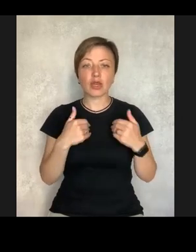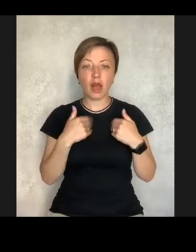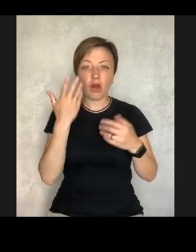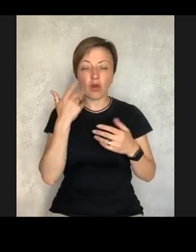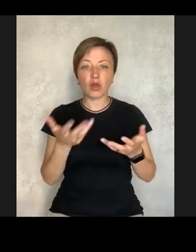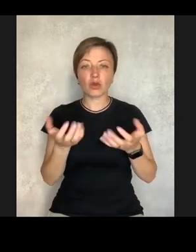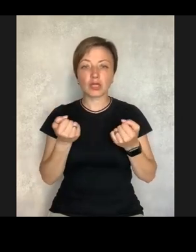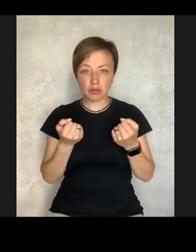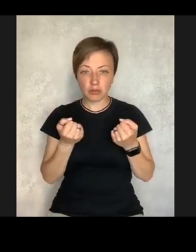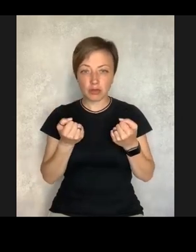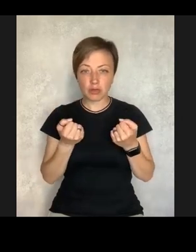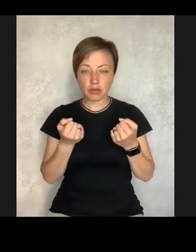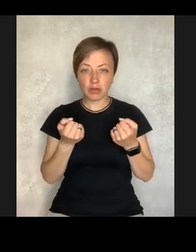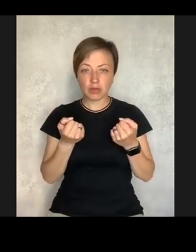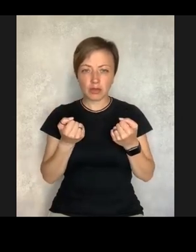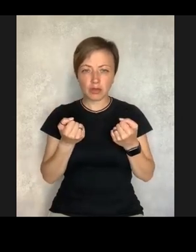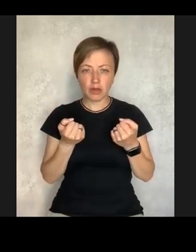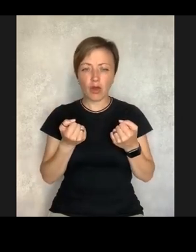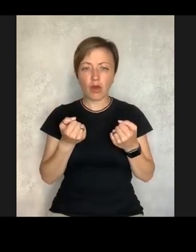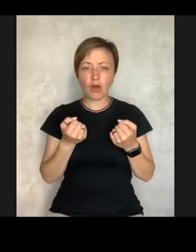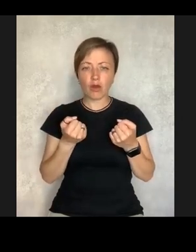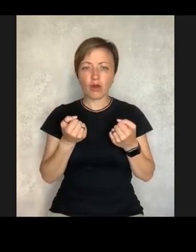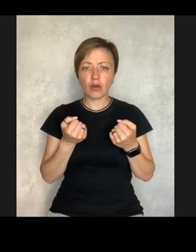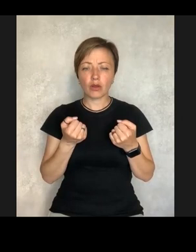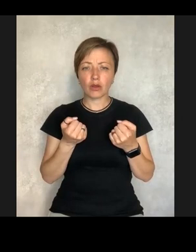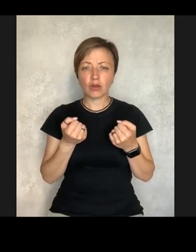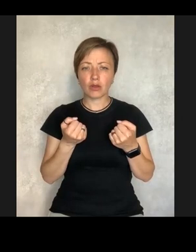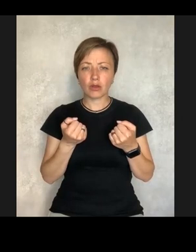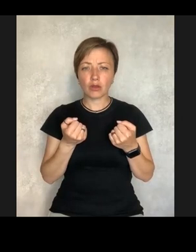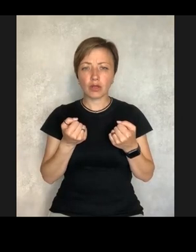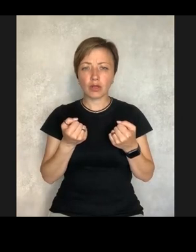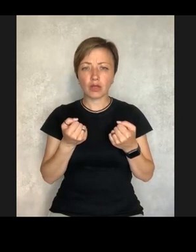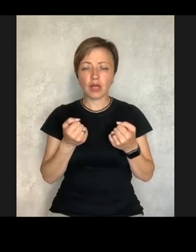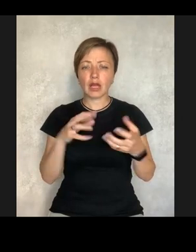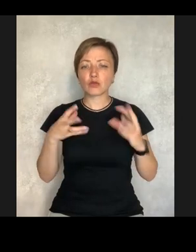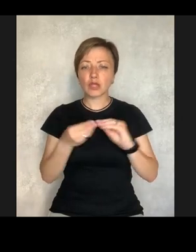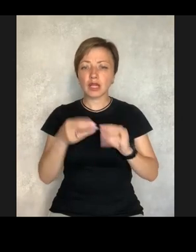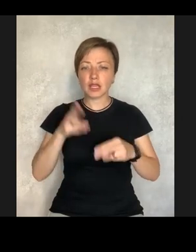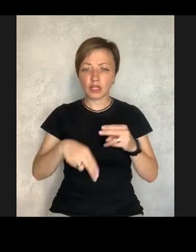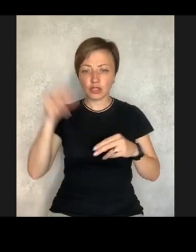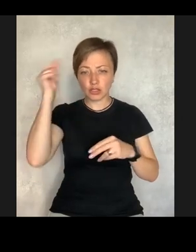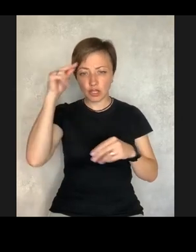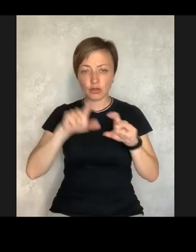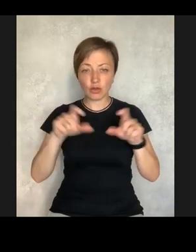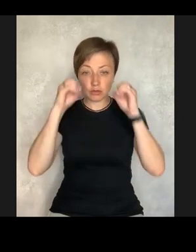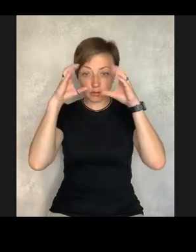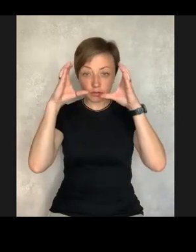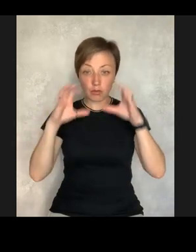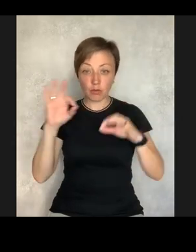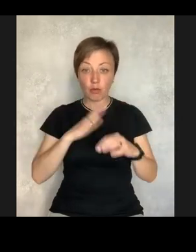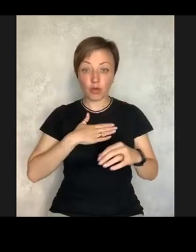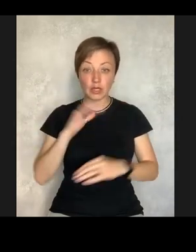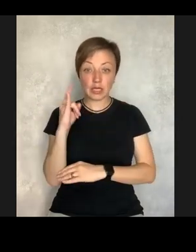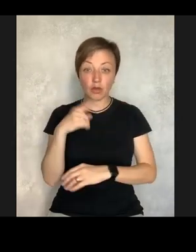want to share that when my son was finishing